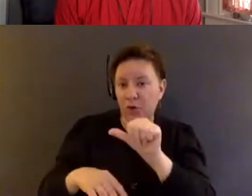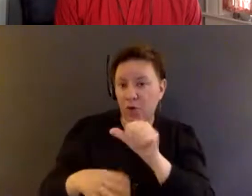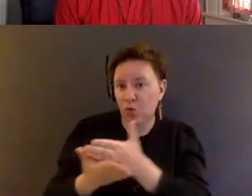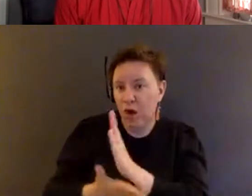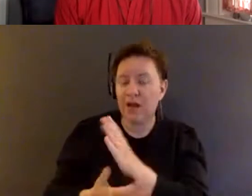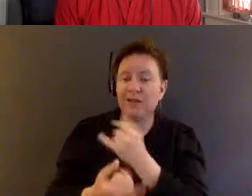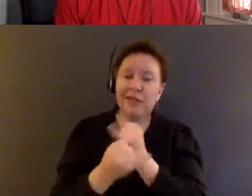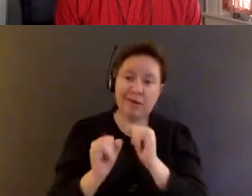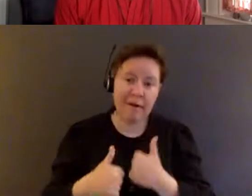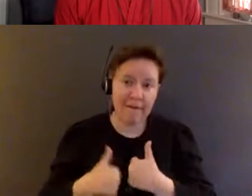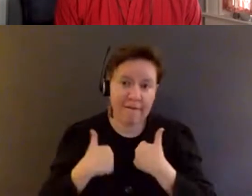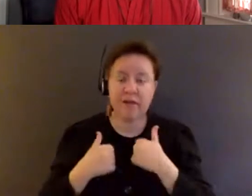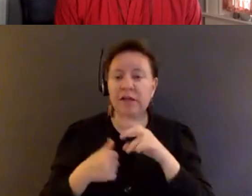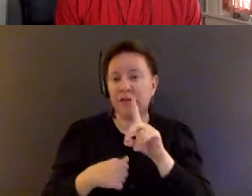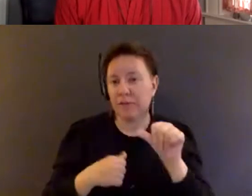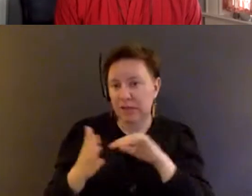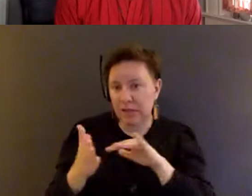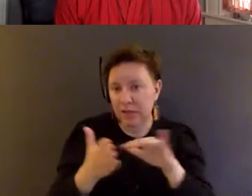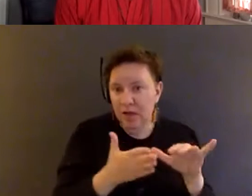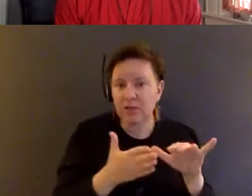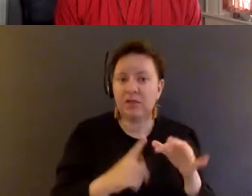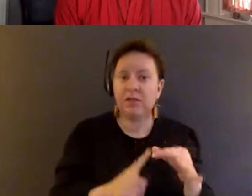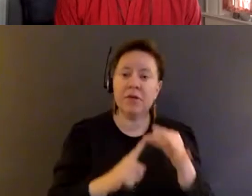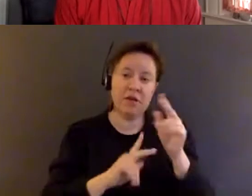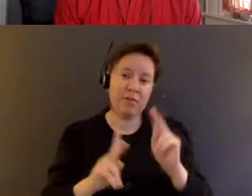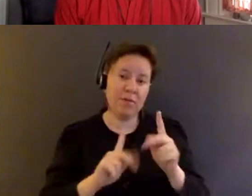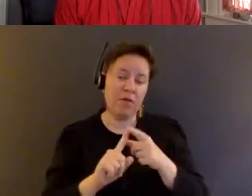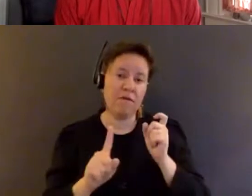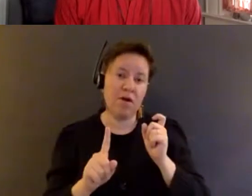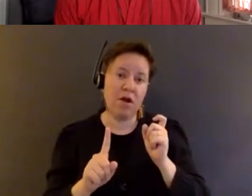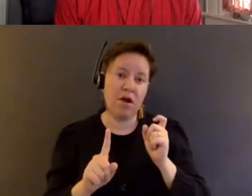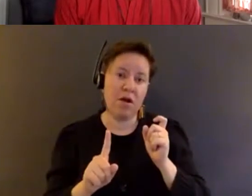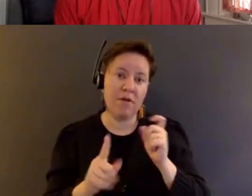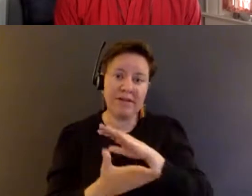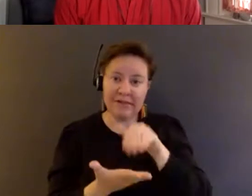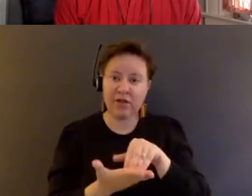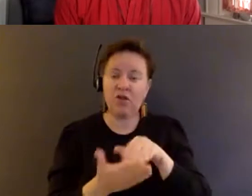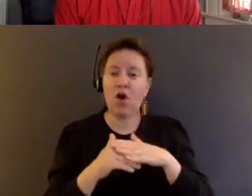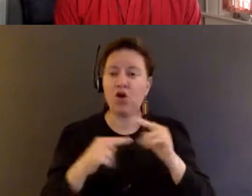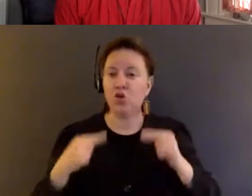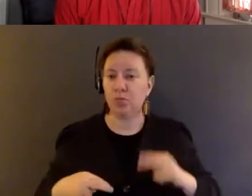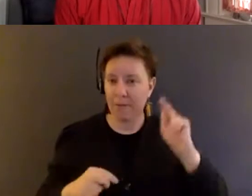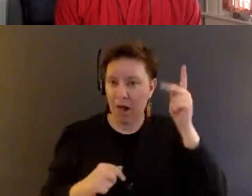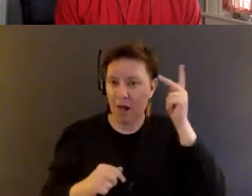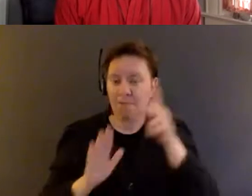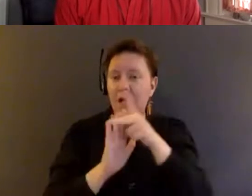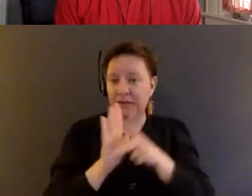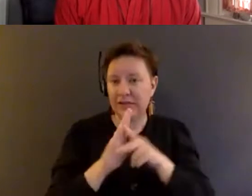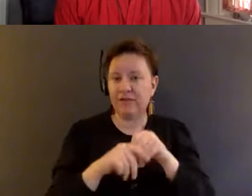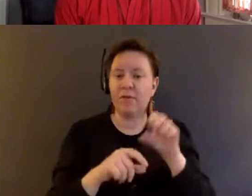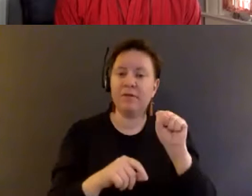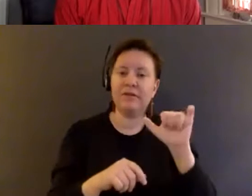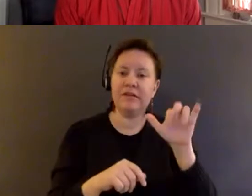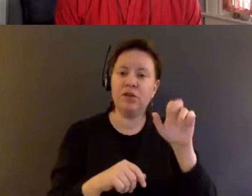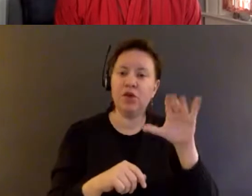studies, um, particularly people from the Center on Human Policy at Syracuse University, um,